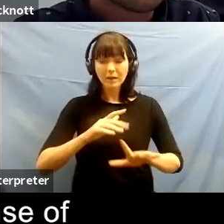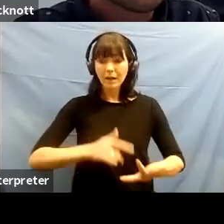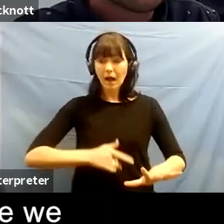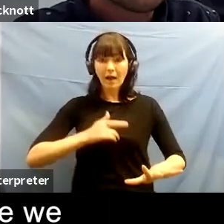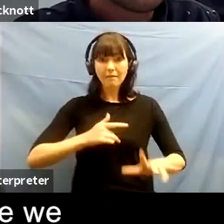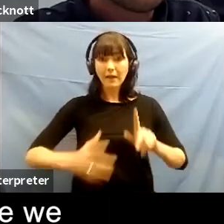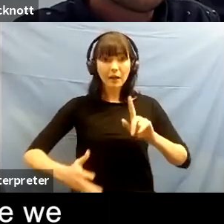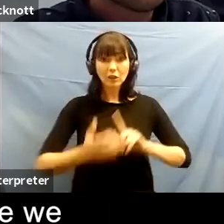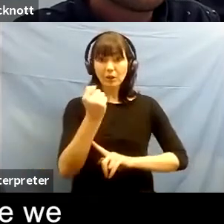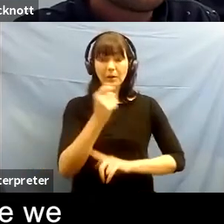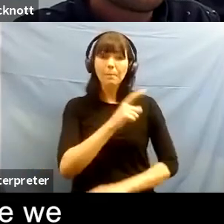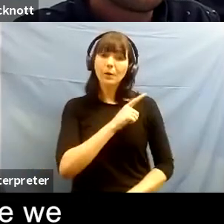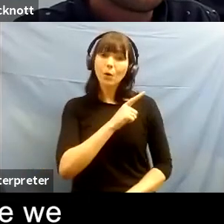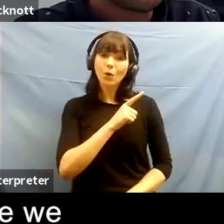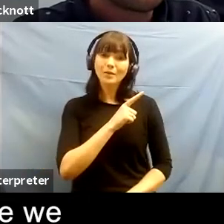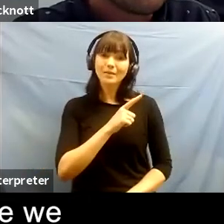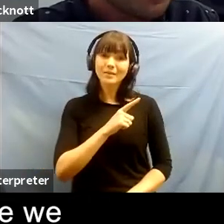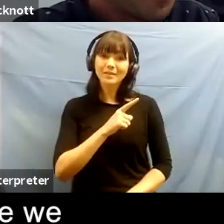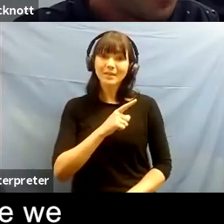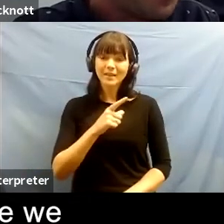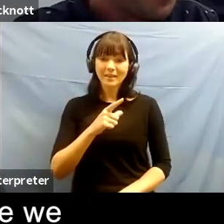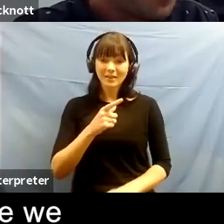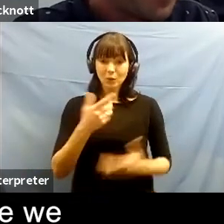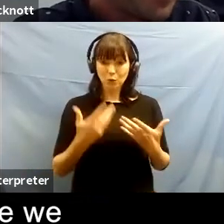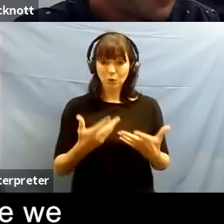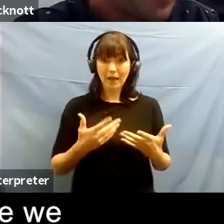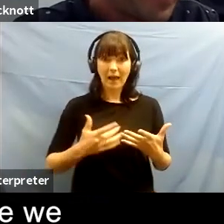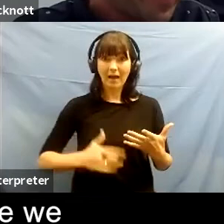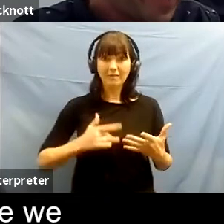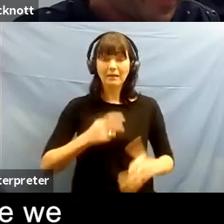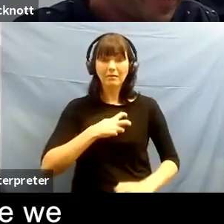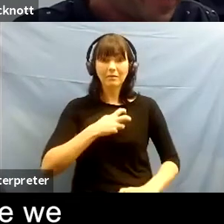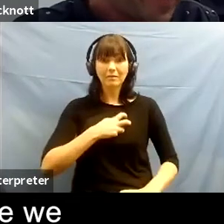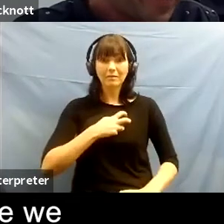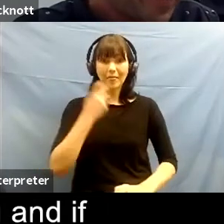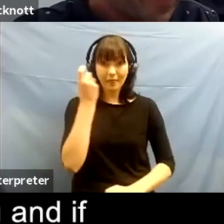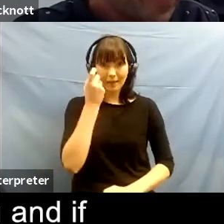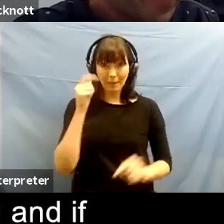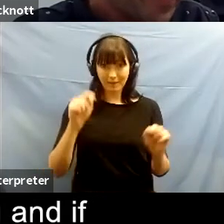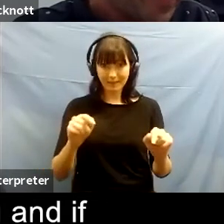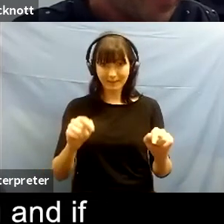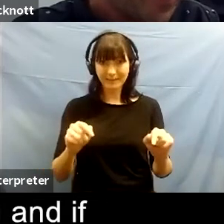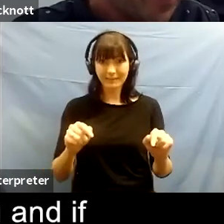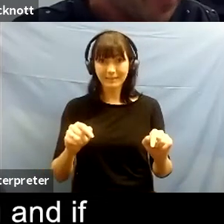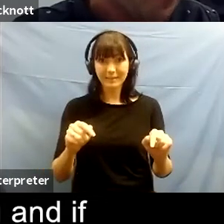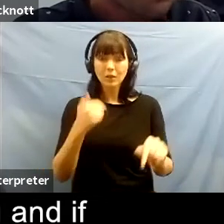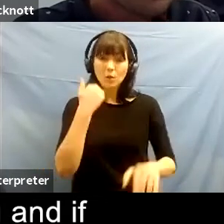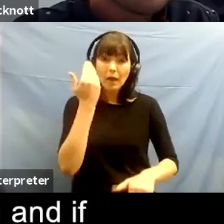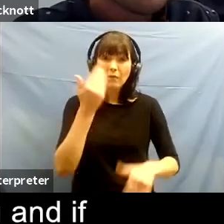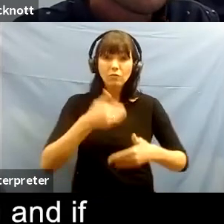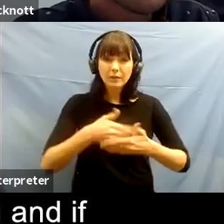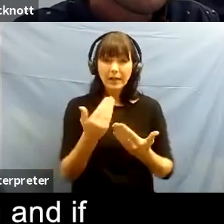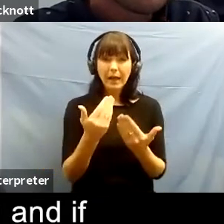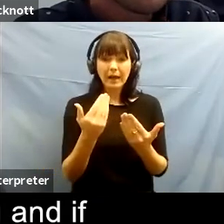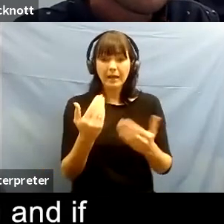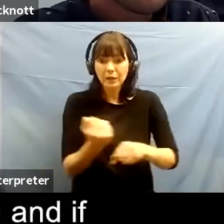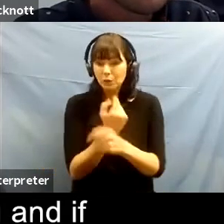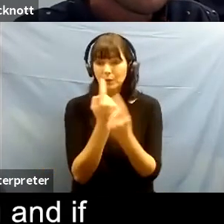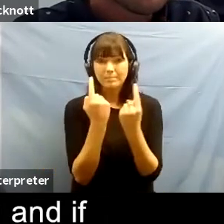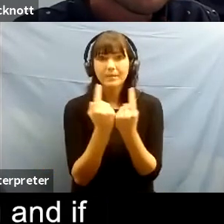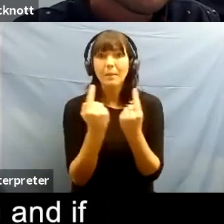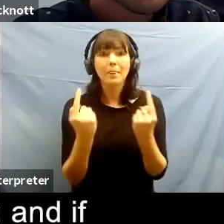absolutely petrified for most of the day before we came online so doing something each day that scares you slowly